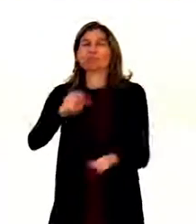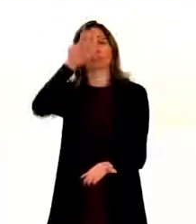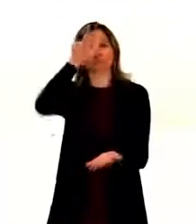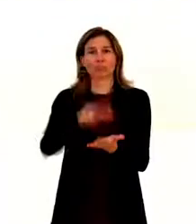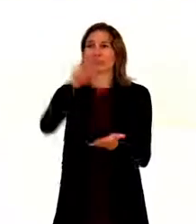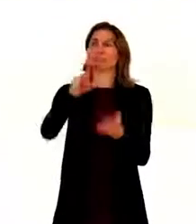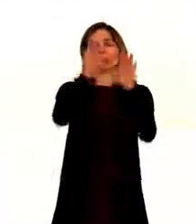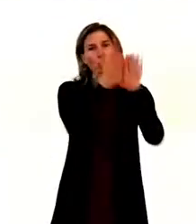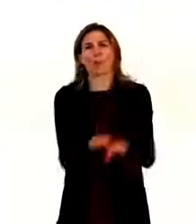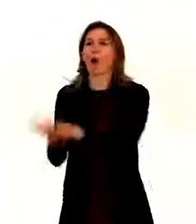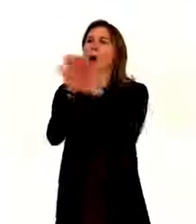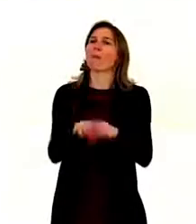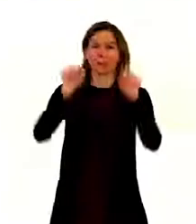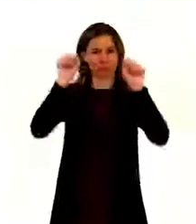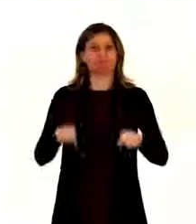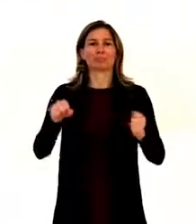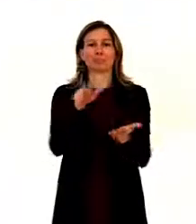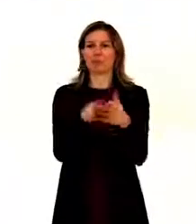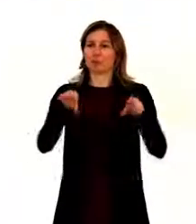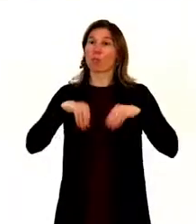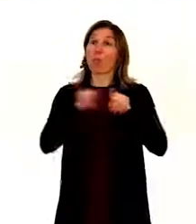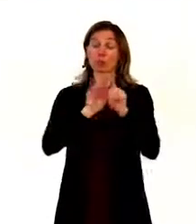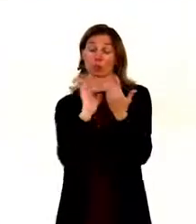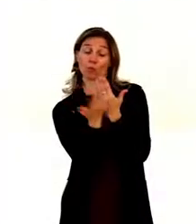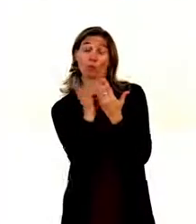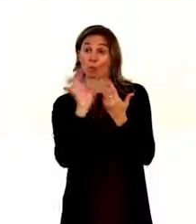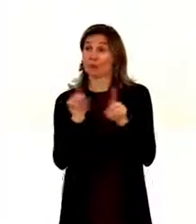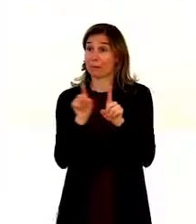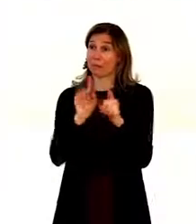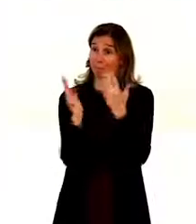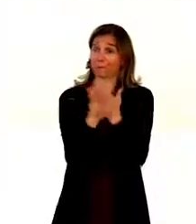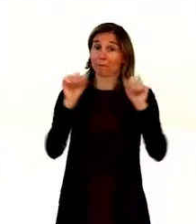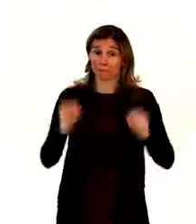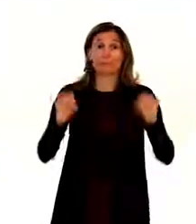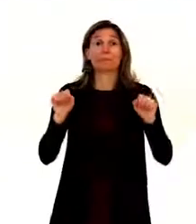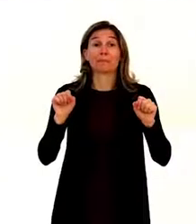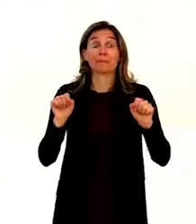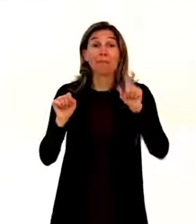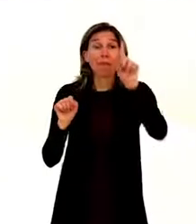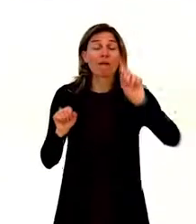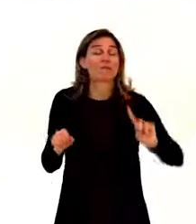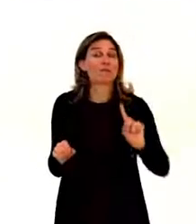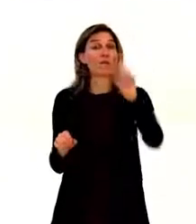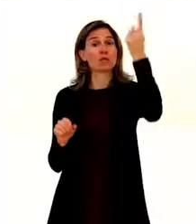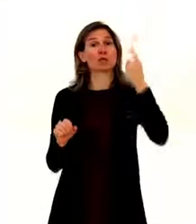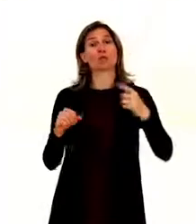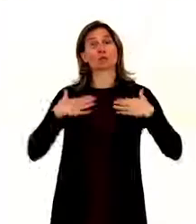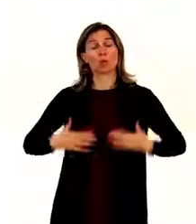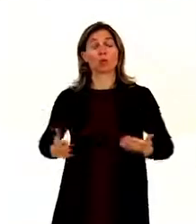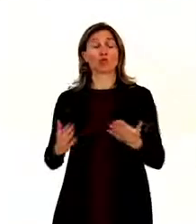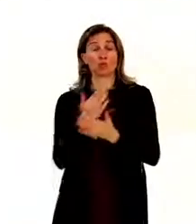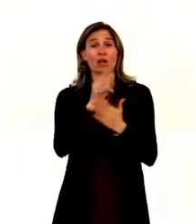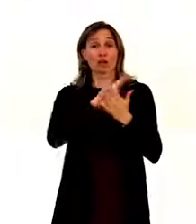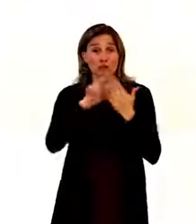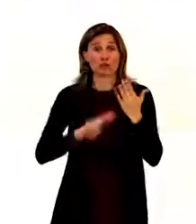on the Rights of Persons with Disabilities and the Optional Protocol to it. That was the first human rights treaty in the new